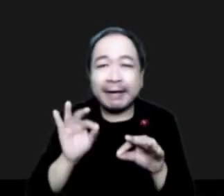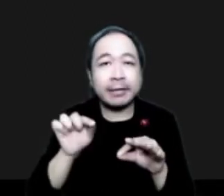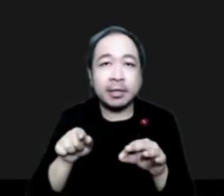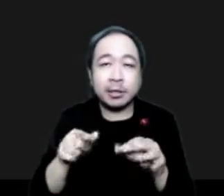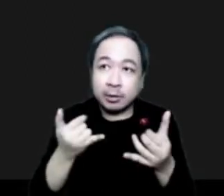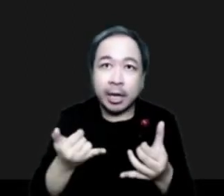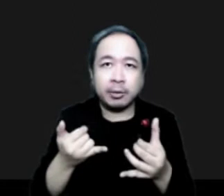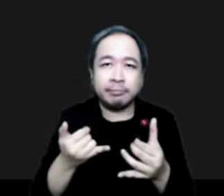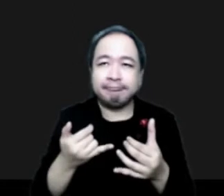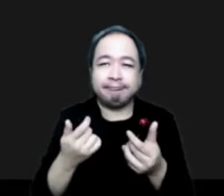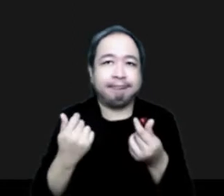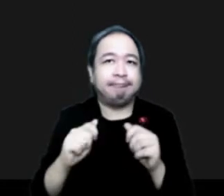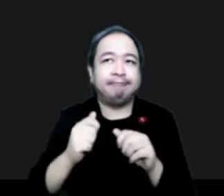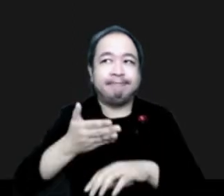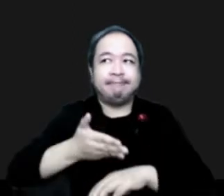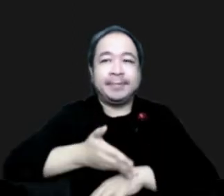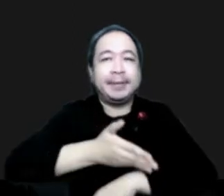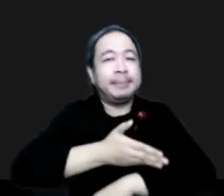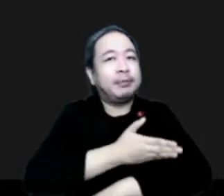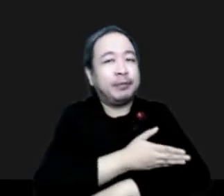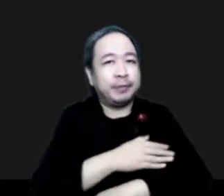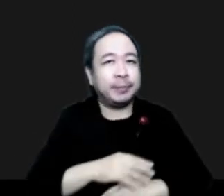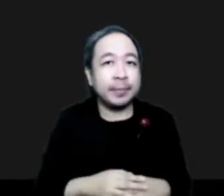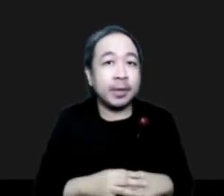And with that, I think that is the end of my presentation.